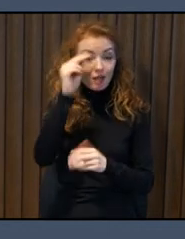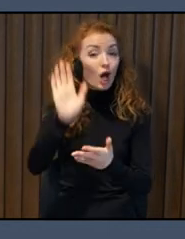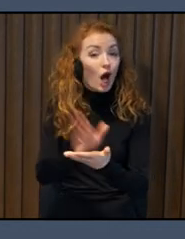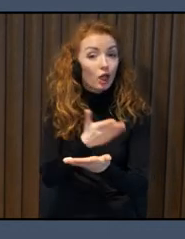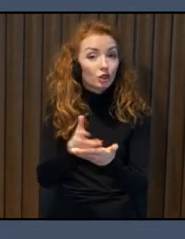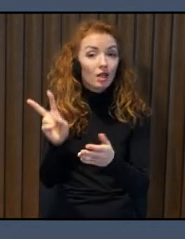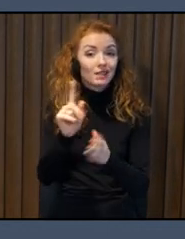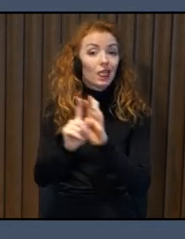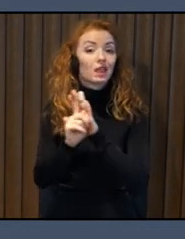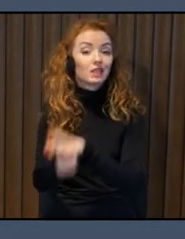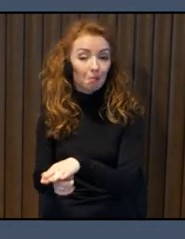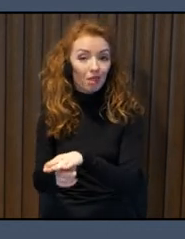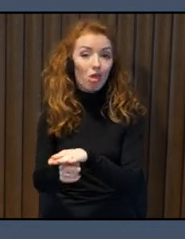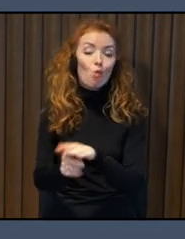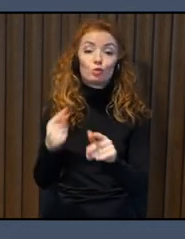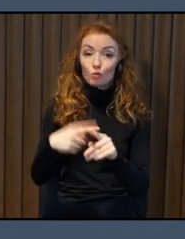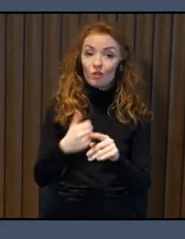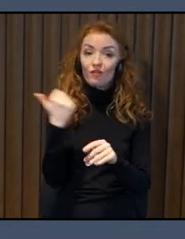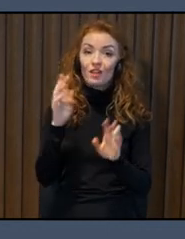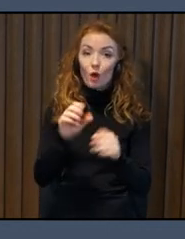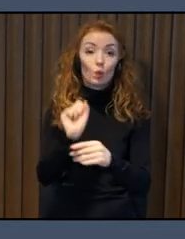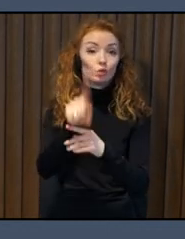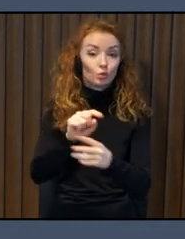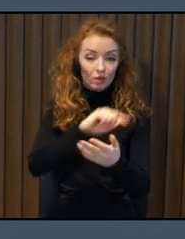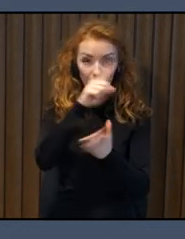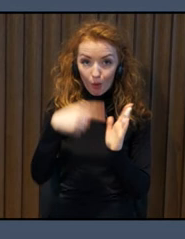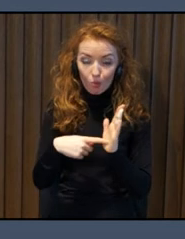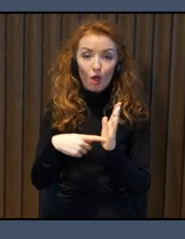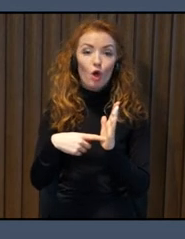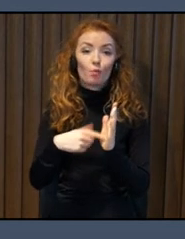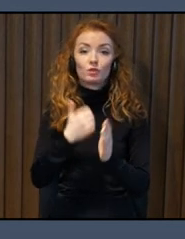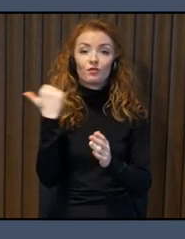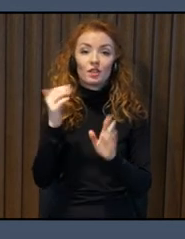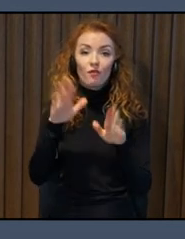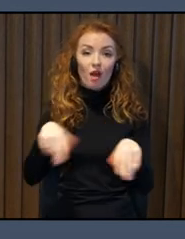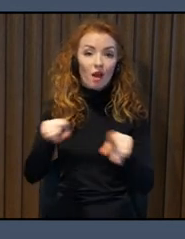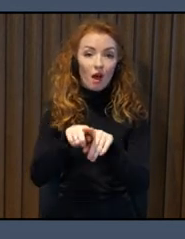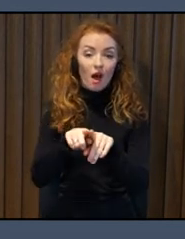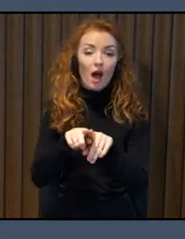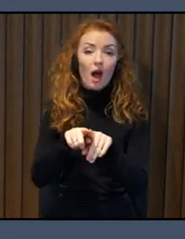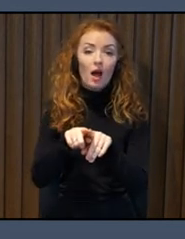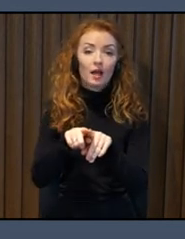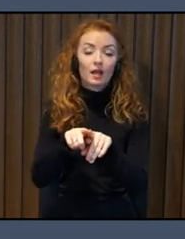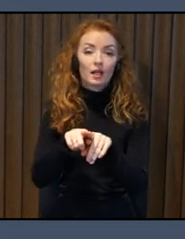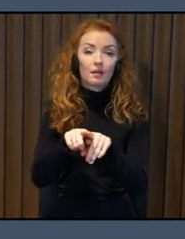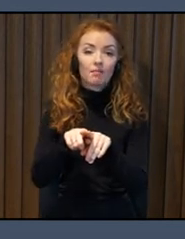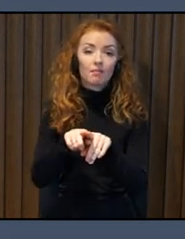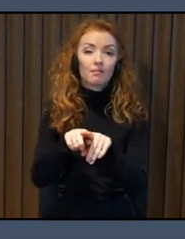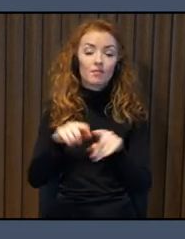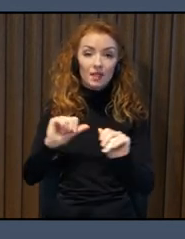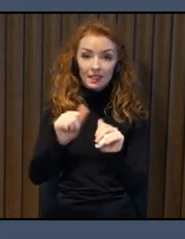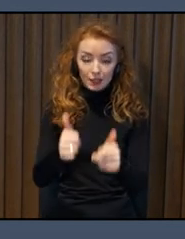and challenge destructive norms of their choice through taking pictures, as you can see here, or creating artworks